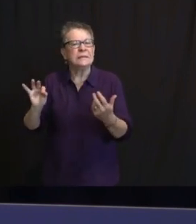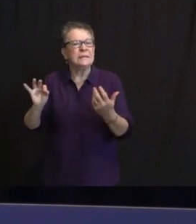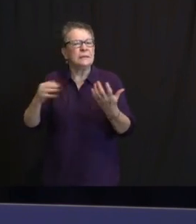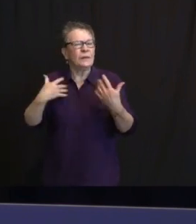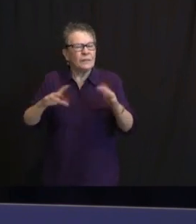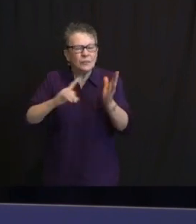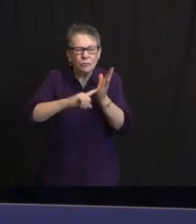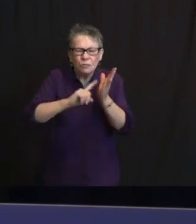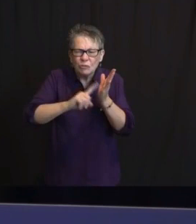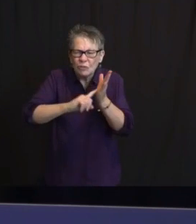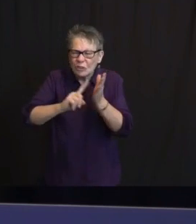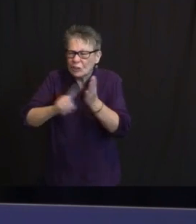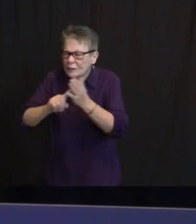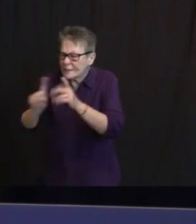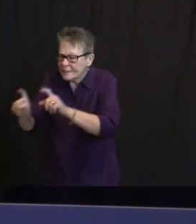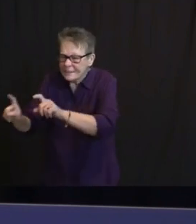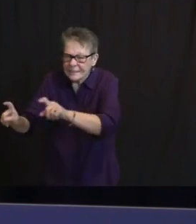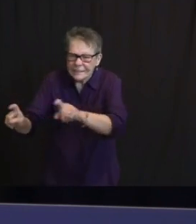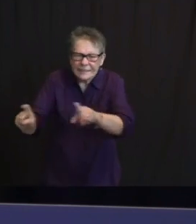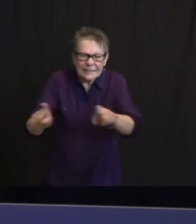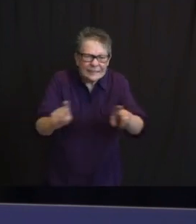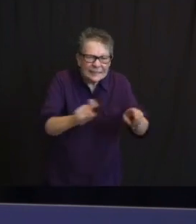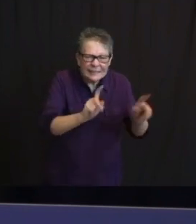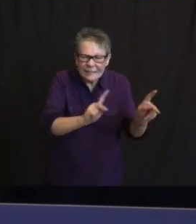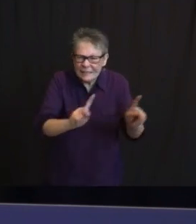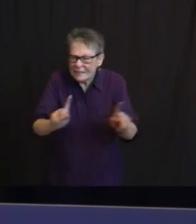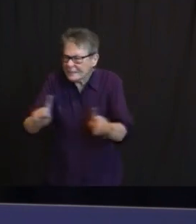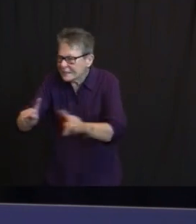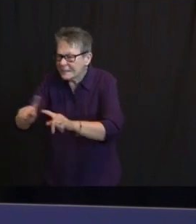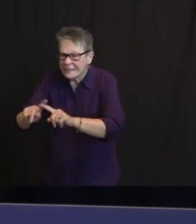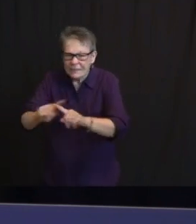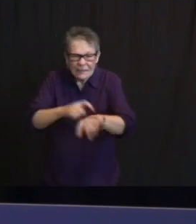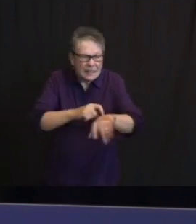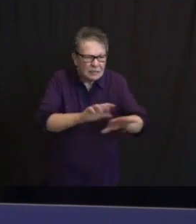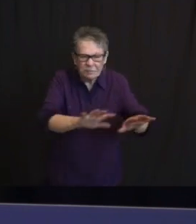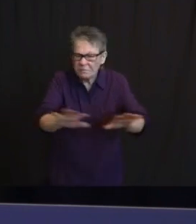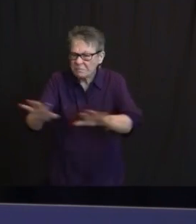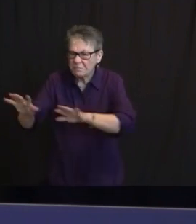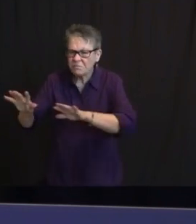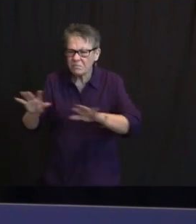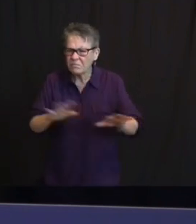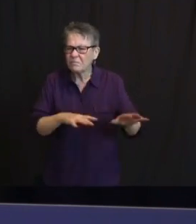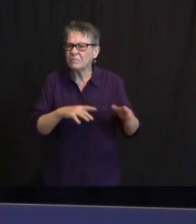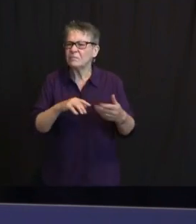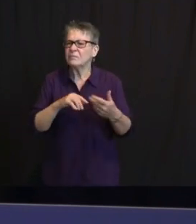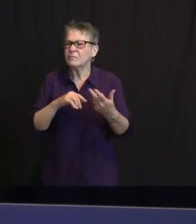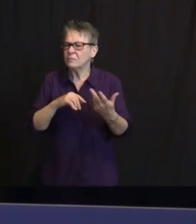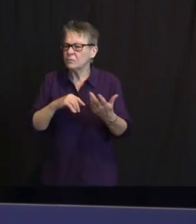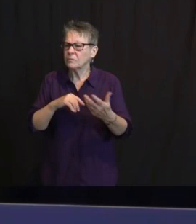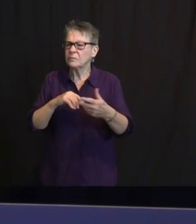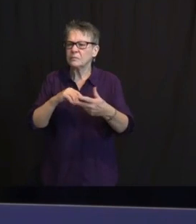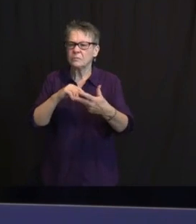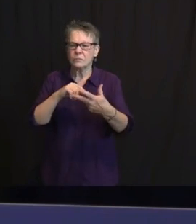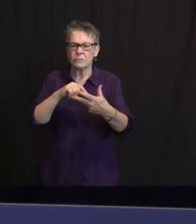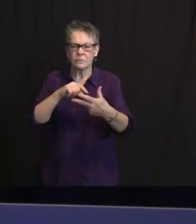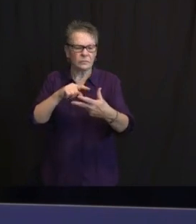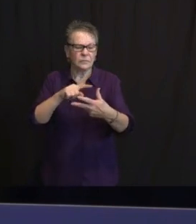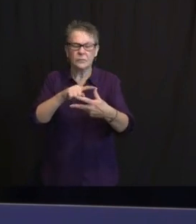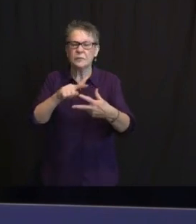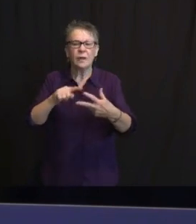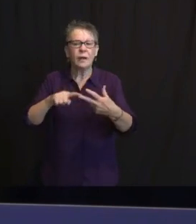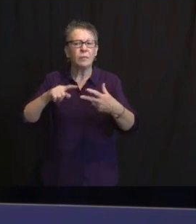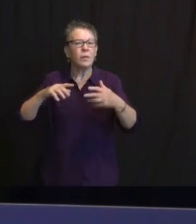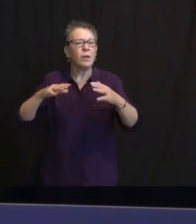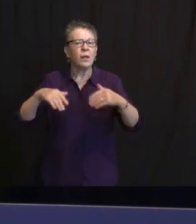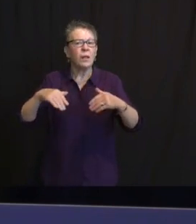PEOPLE AND DIFFERENT TIMELINES. THEY WERE NOT STUDIED IN A HEAD-TO-HEAD COMPARISON OR TRIAL. THEREFORE, THEY SHOULD